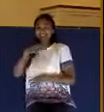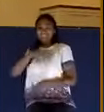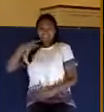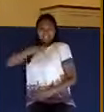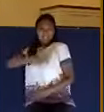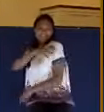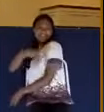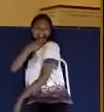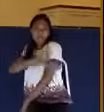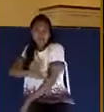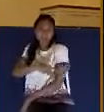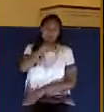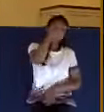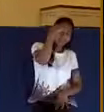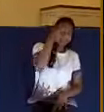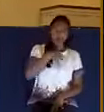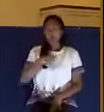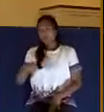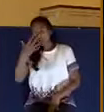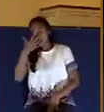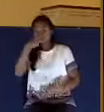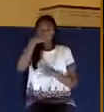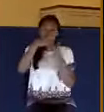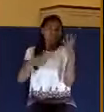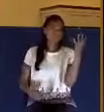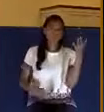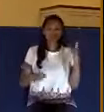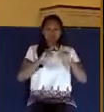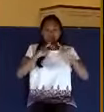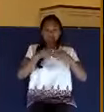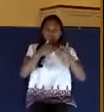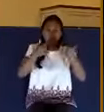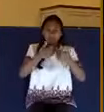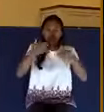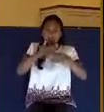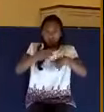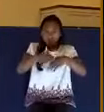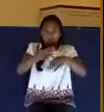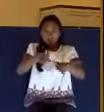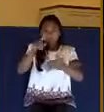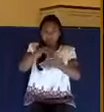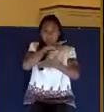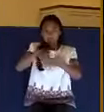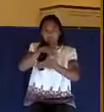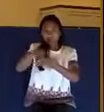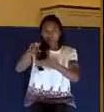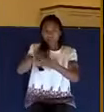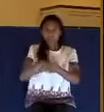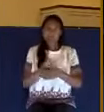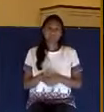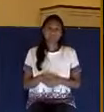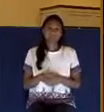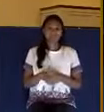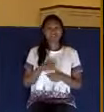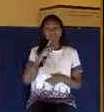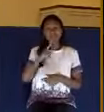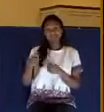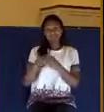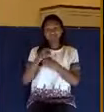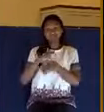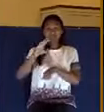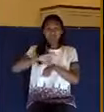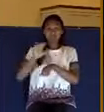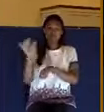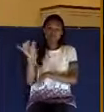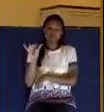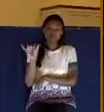white. On we could go. And again, it remains rampant in our world. And again, it has plagued even the church. And again,